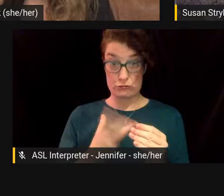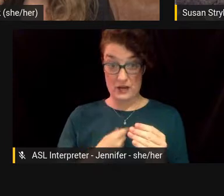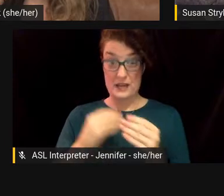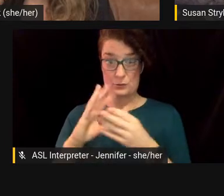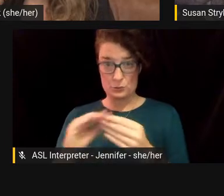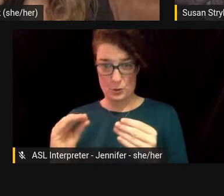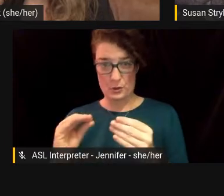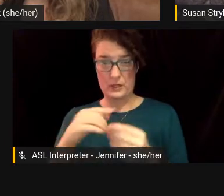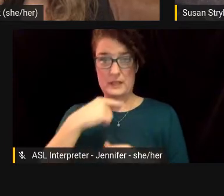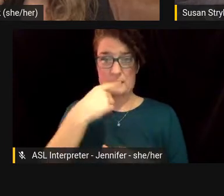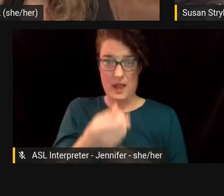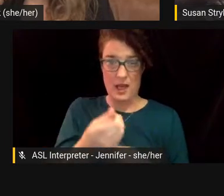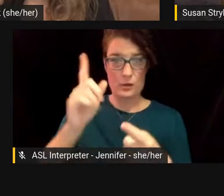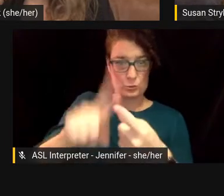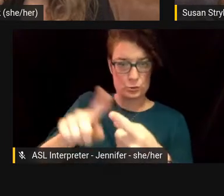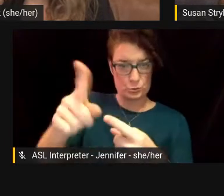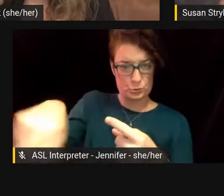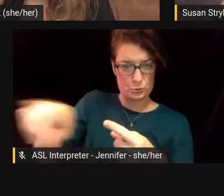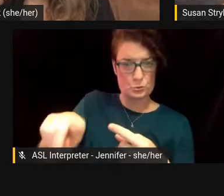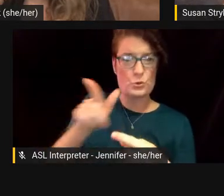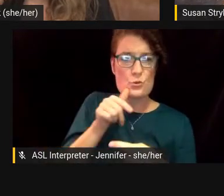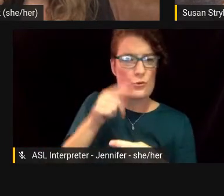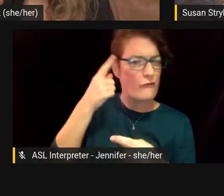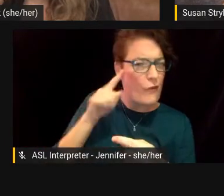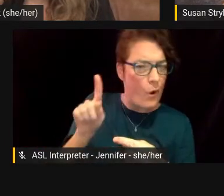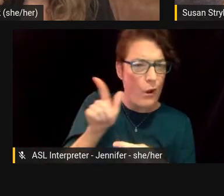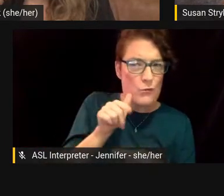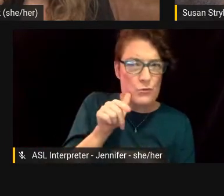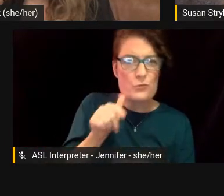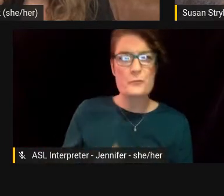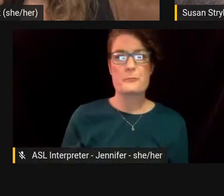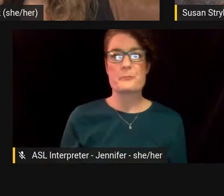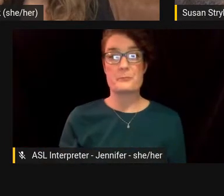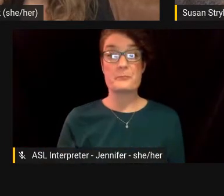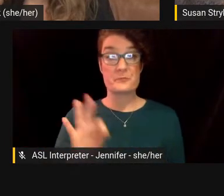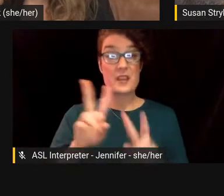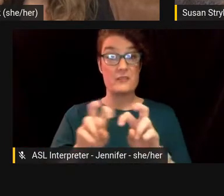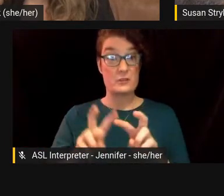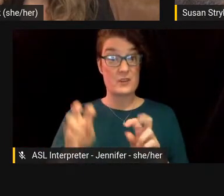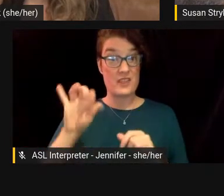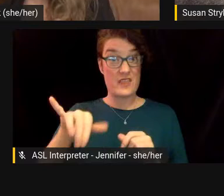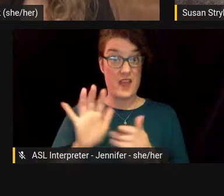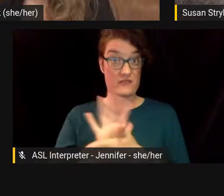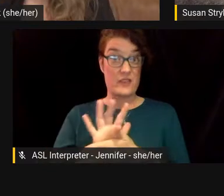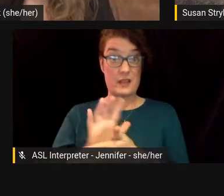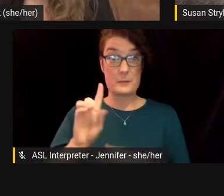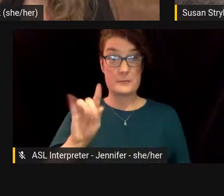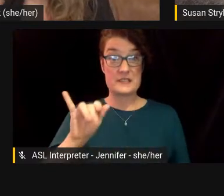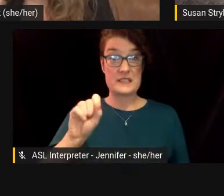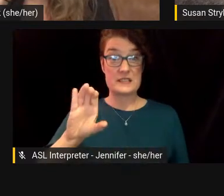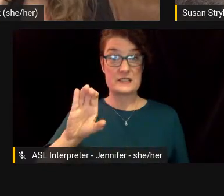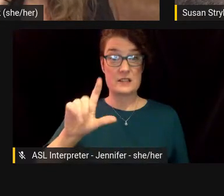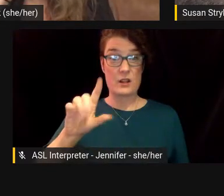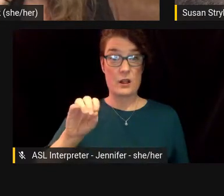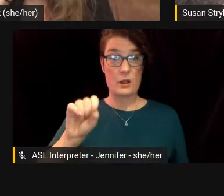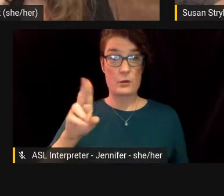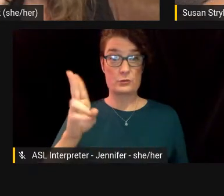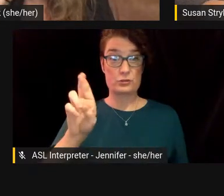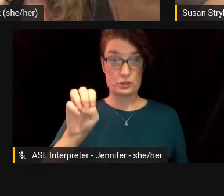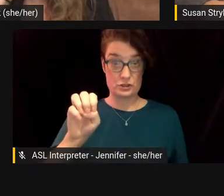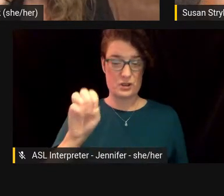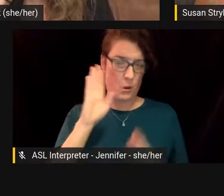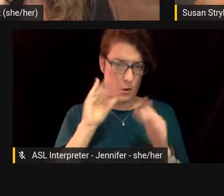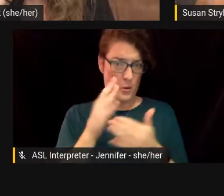is that, you know, if you look at the film Disclosure, and I hope some of your audiences has seen that, a lot of the films,